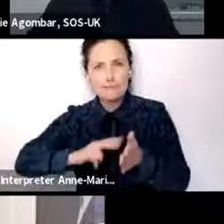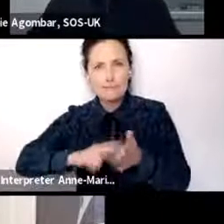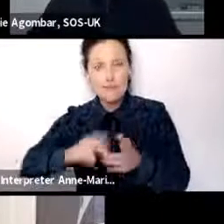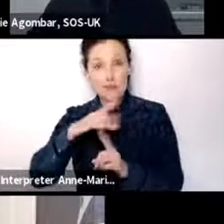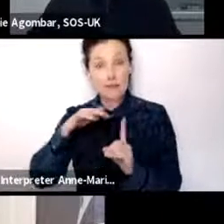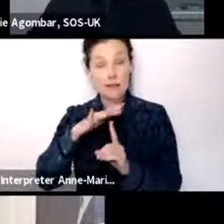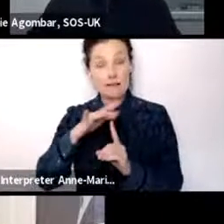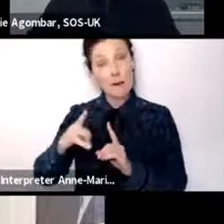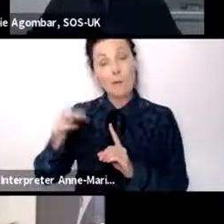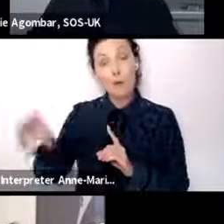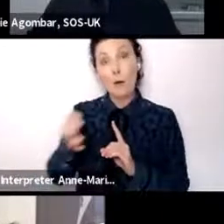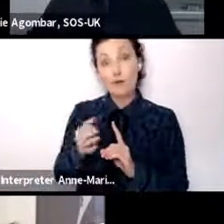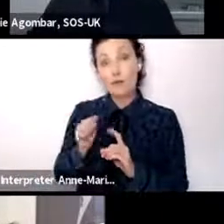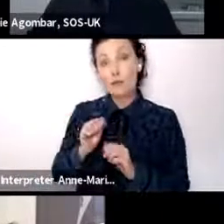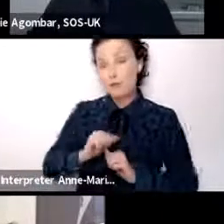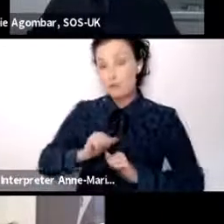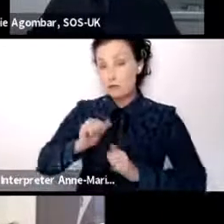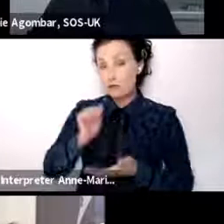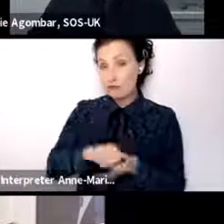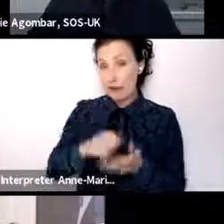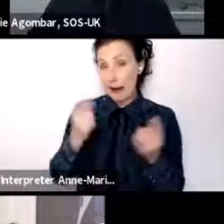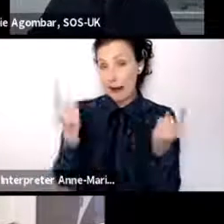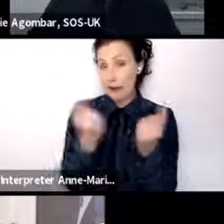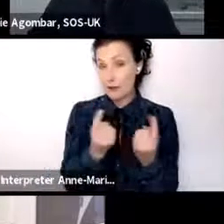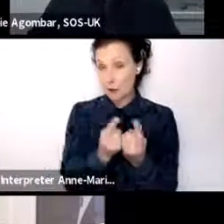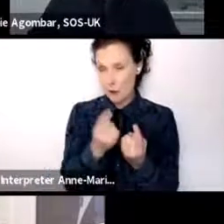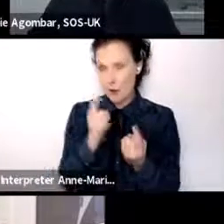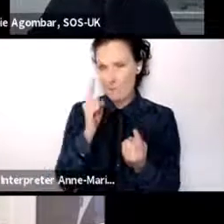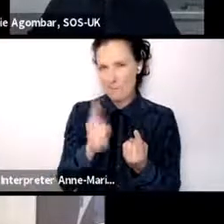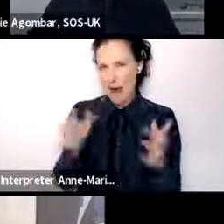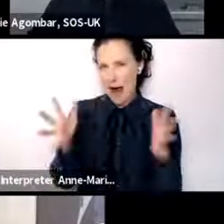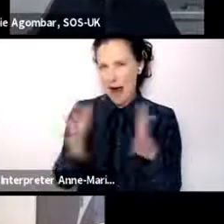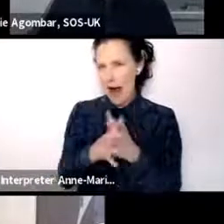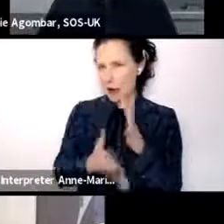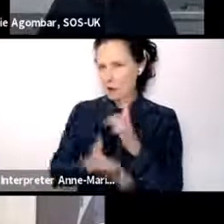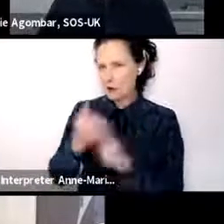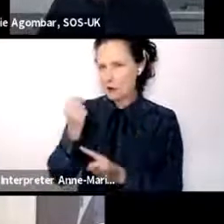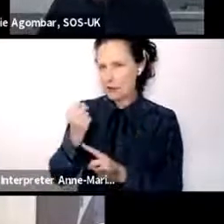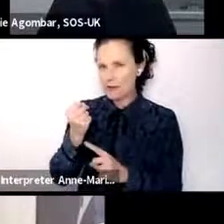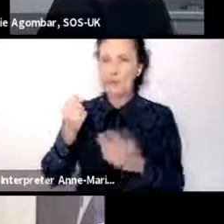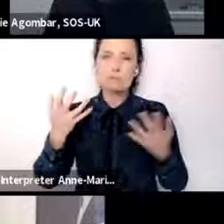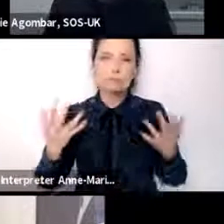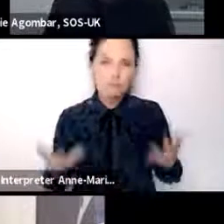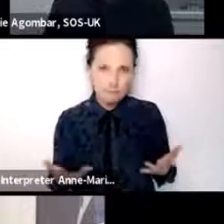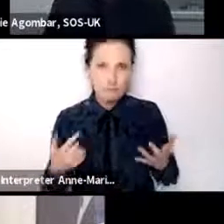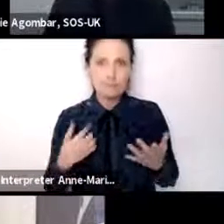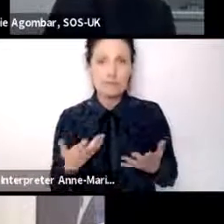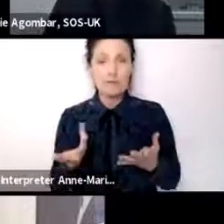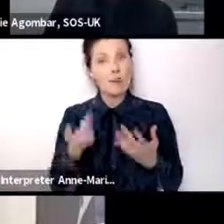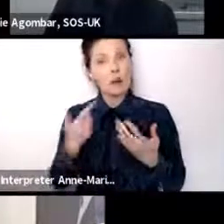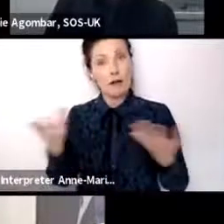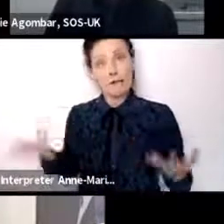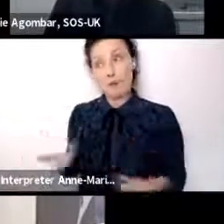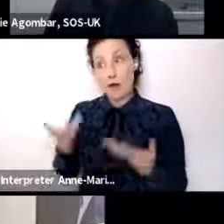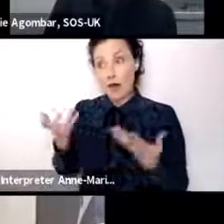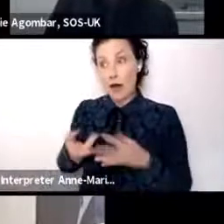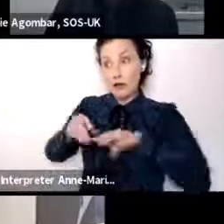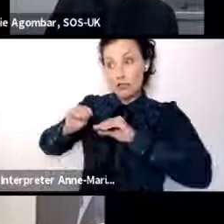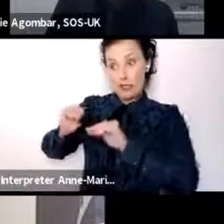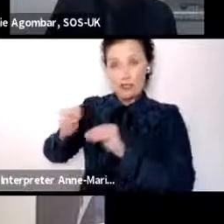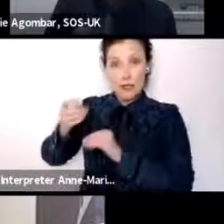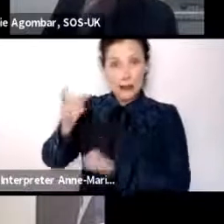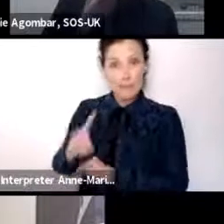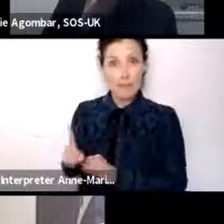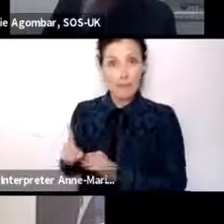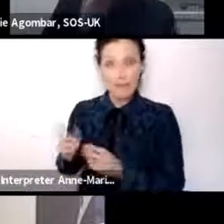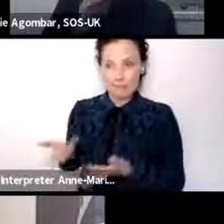I think the question of how you do that is a question, it is about taking people with you. I mean, I'm